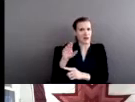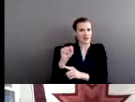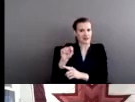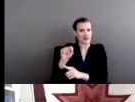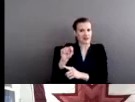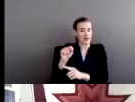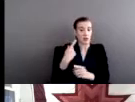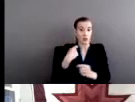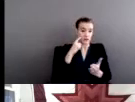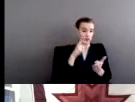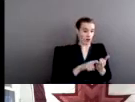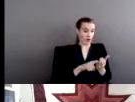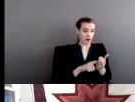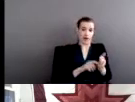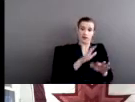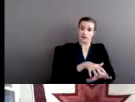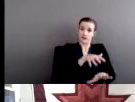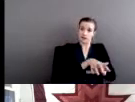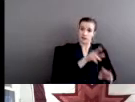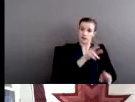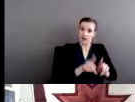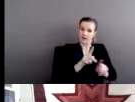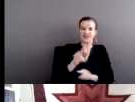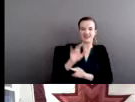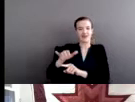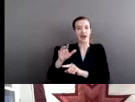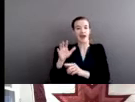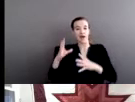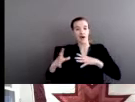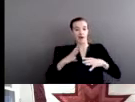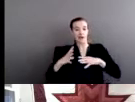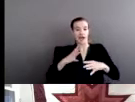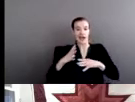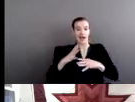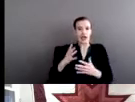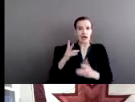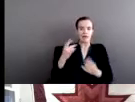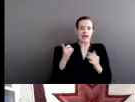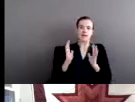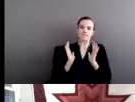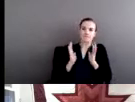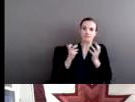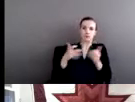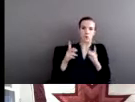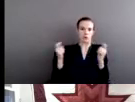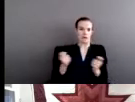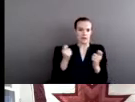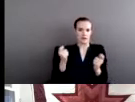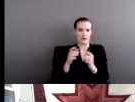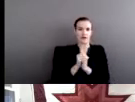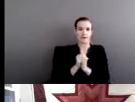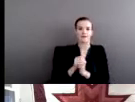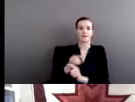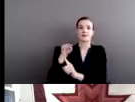become a less popular holiday, I guess. And I want to talk about Columbus because he is sort of